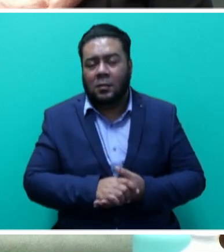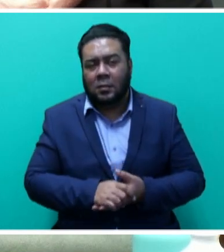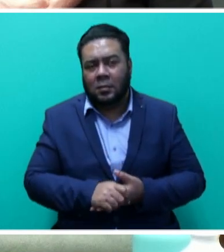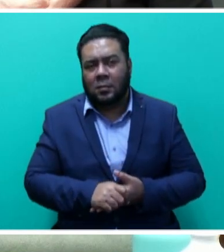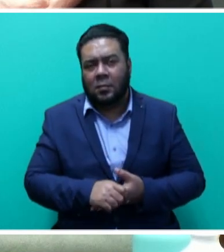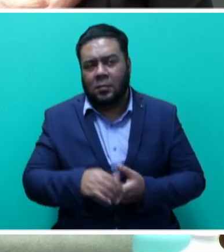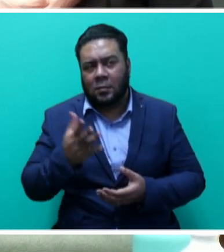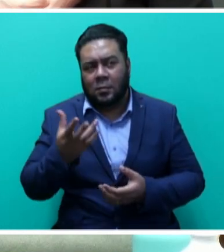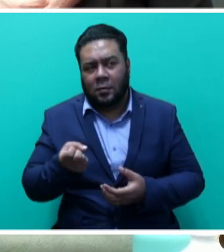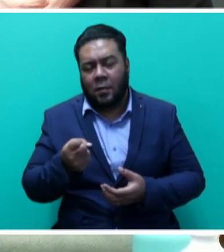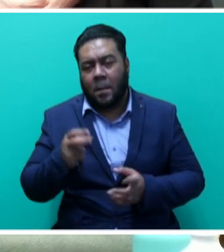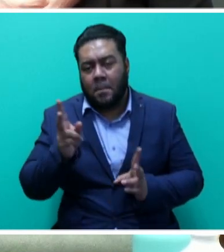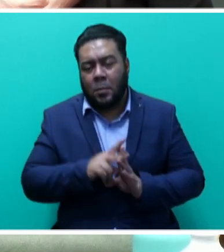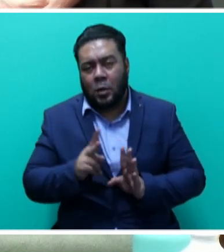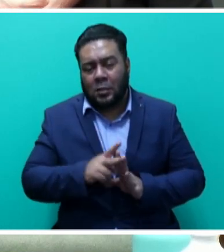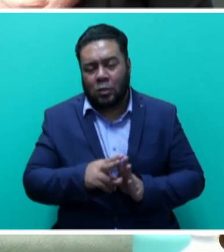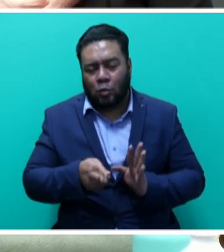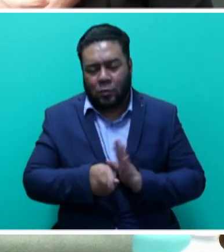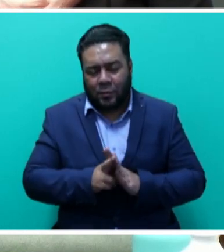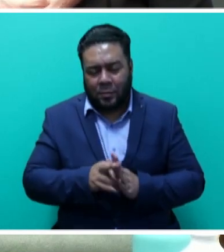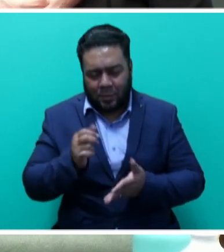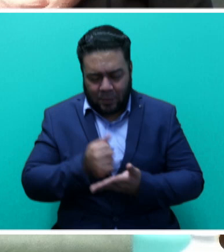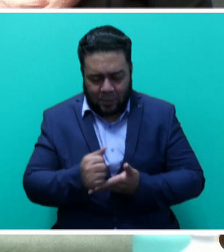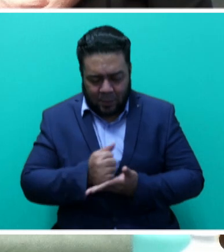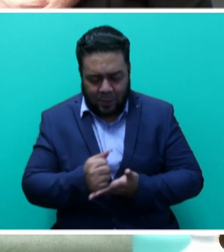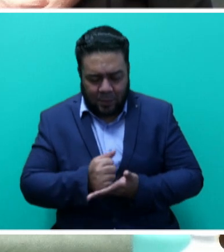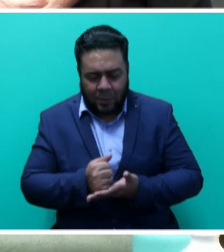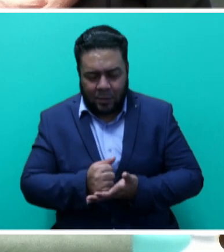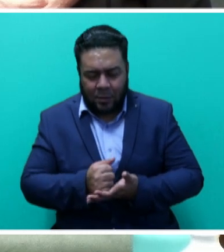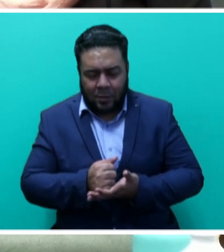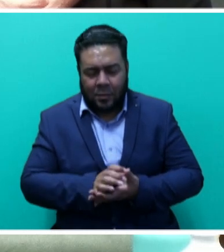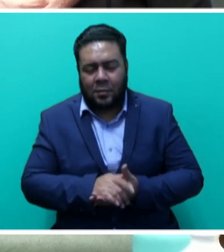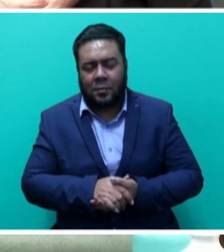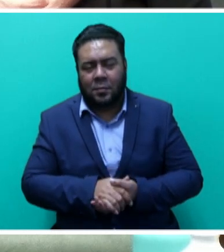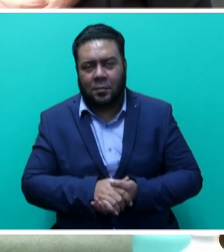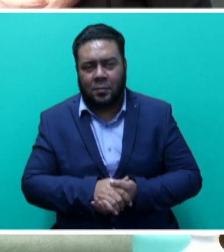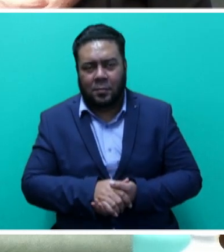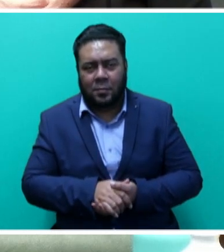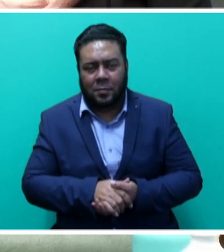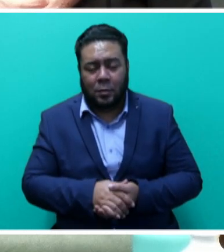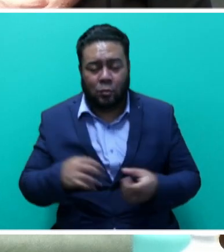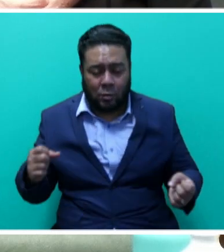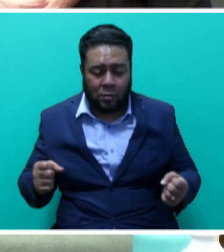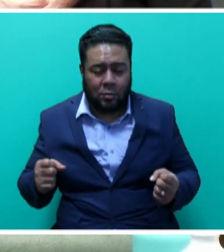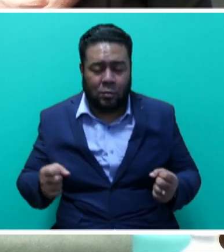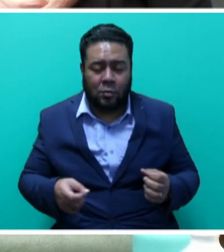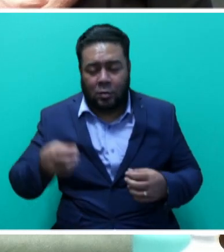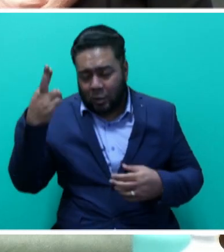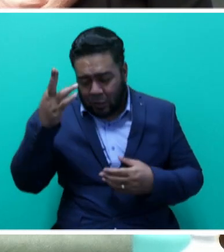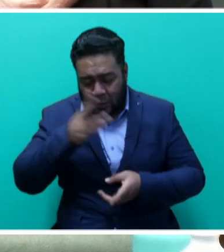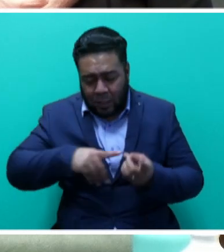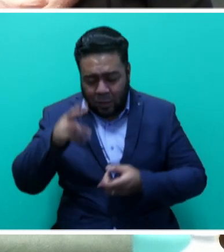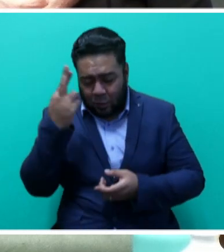achievement of policy reform actions on three key action areas. Strengthening disaster risk governance to